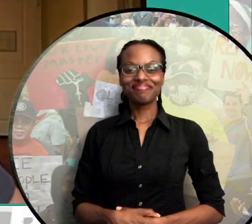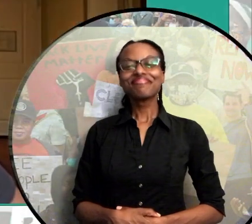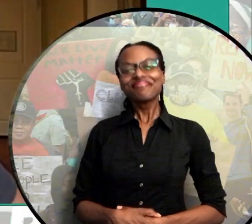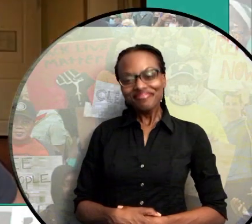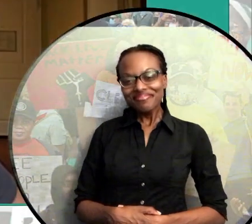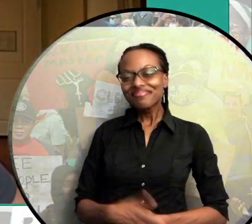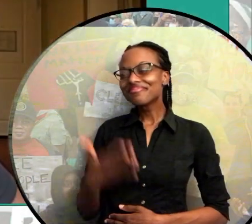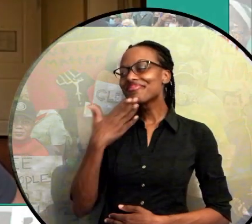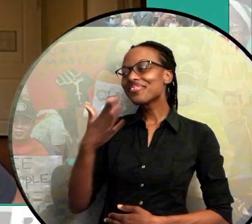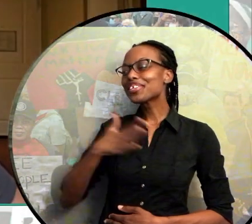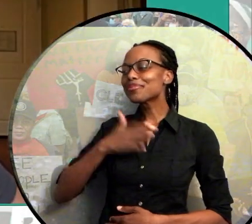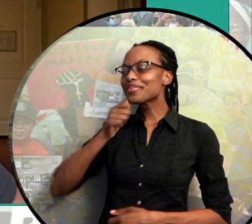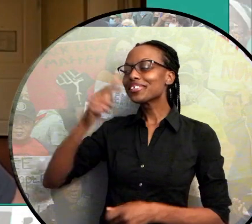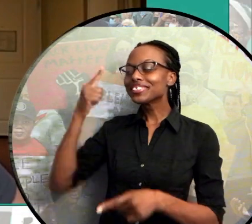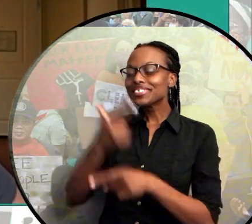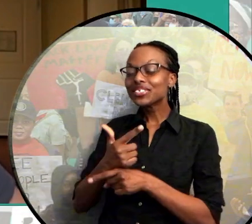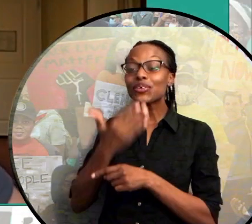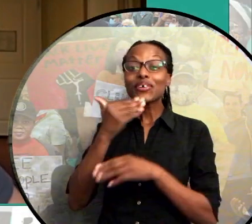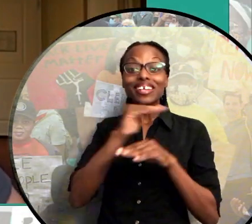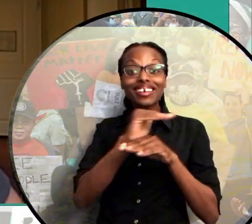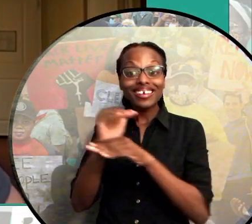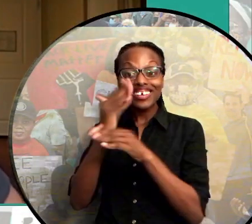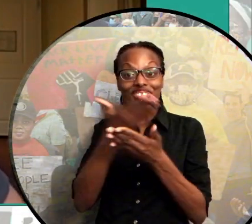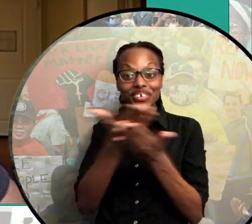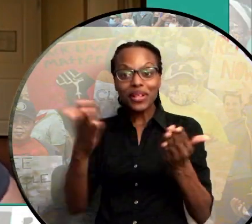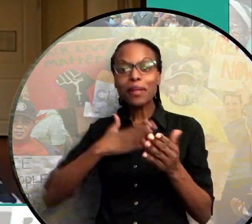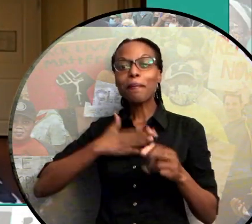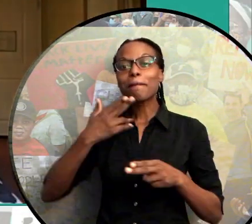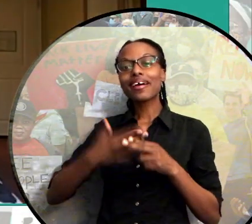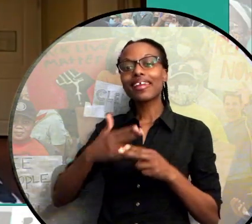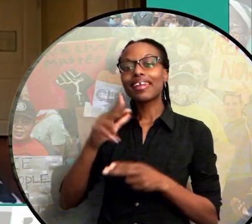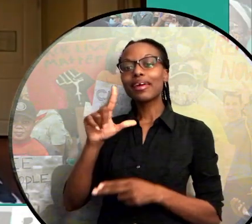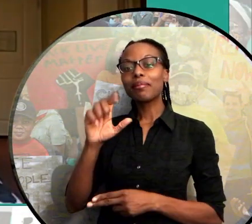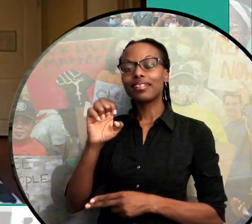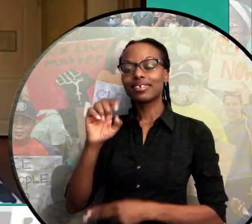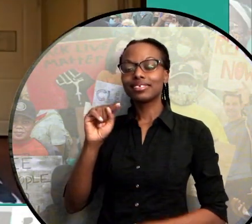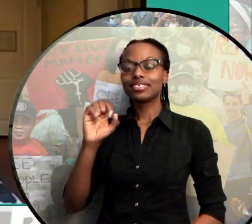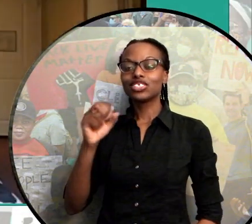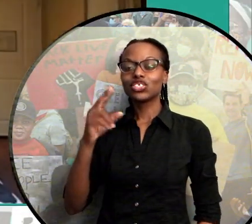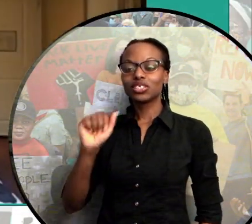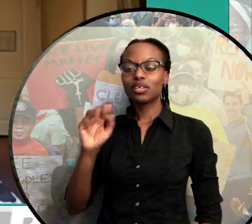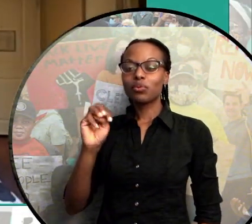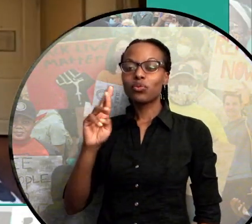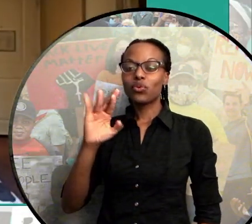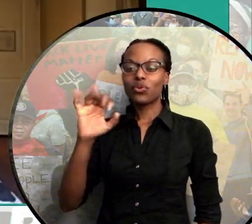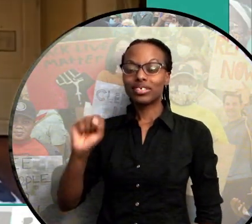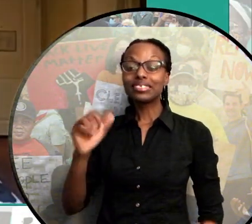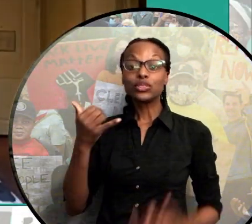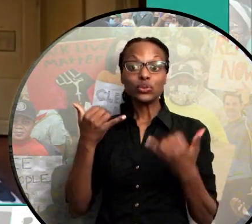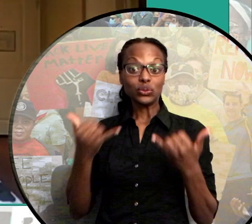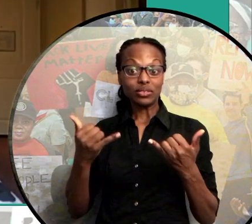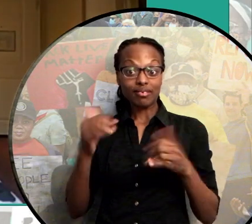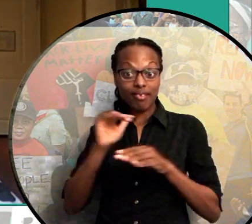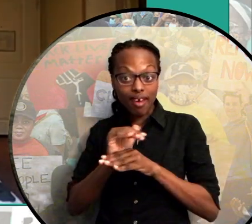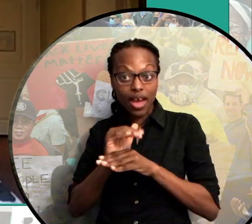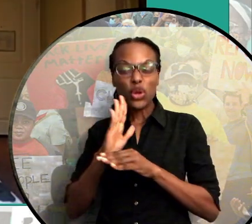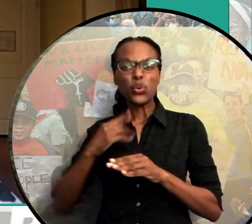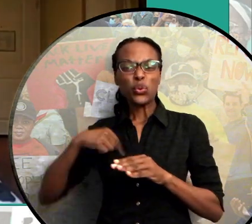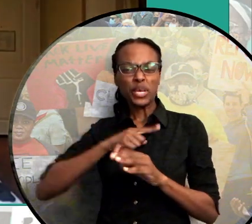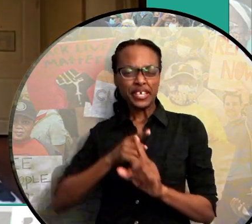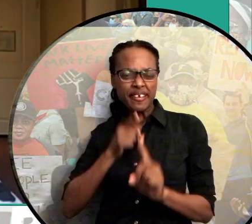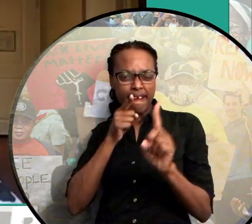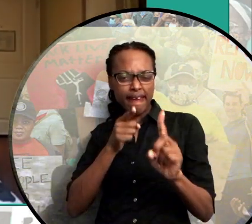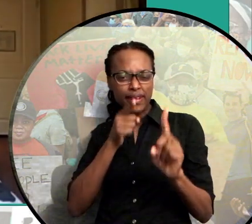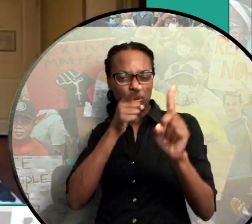Thank you, my sister, and good evening, y'all. My name is Leticia Morris, and tonight we're Heading Towards Freedom, a conversation